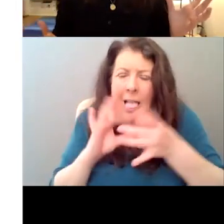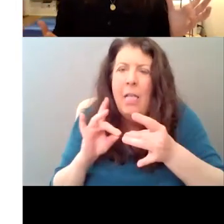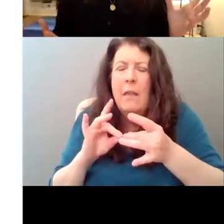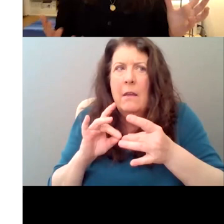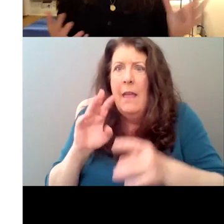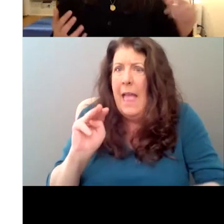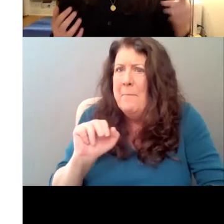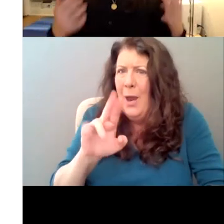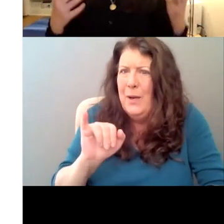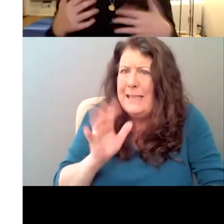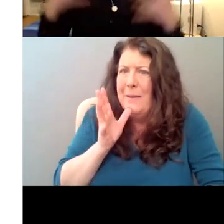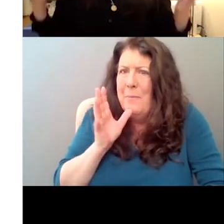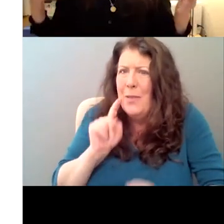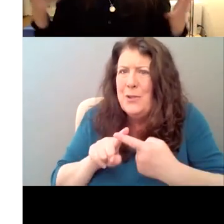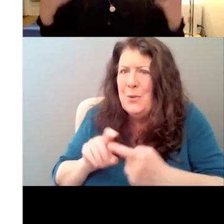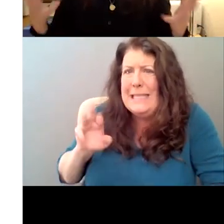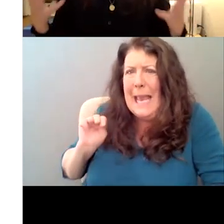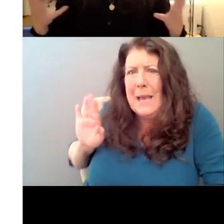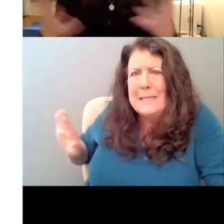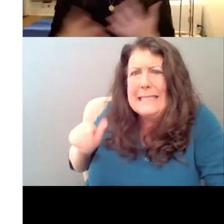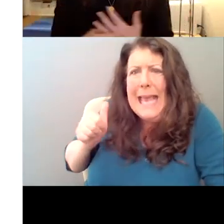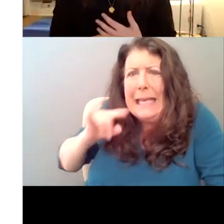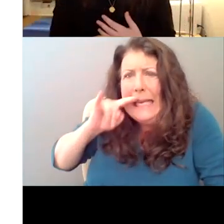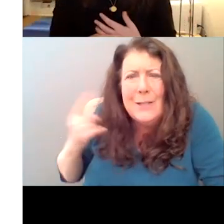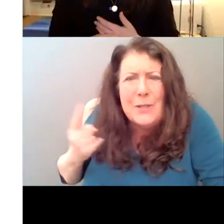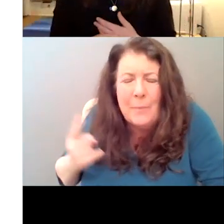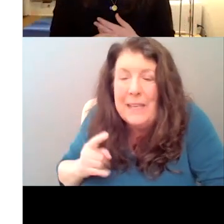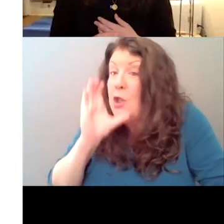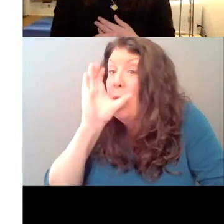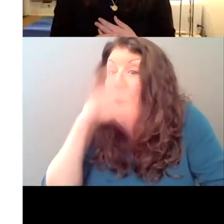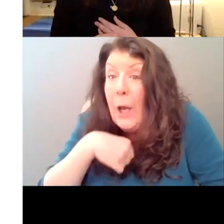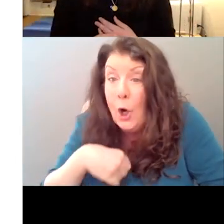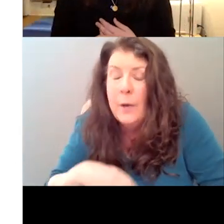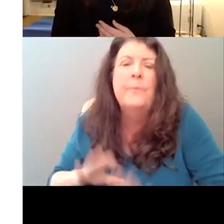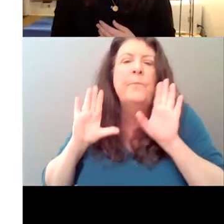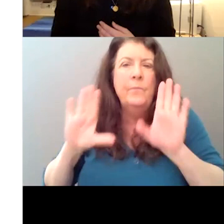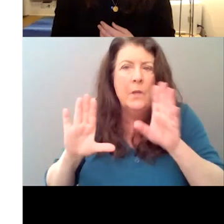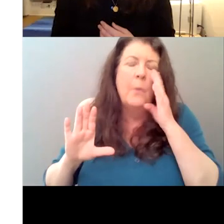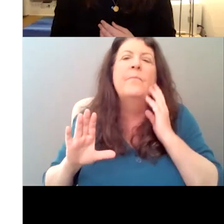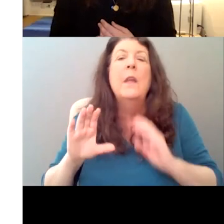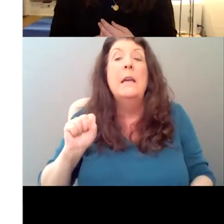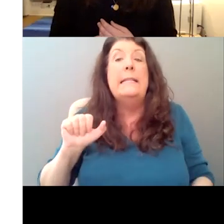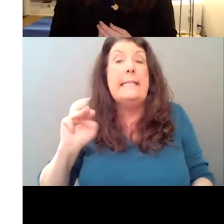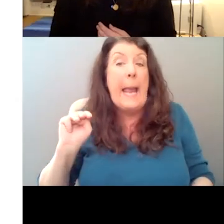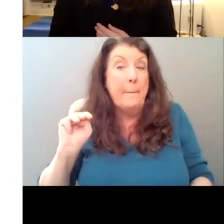and it's just, I don't know, it's just weird. It's just interesting and strange. And, um, so Sam